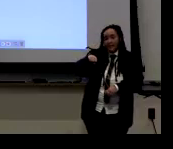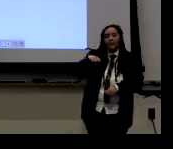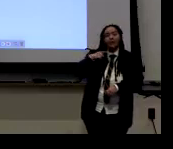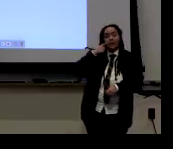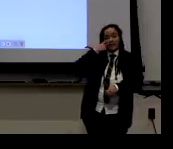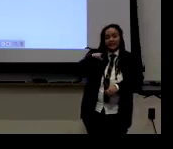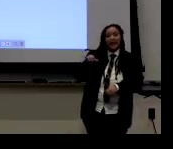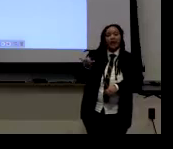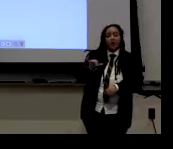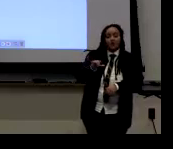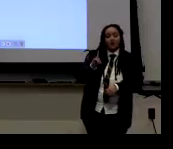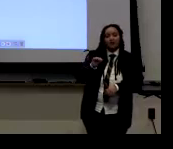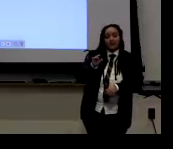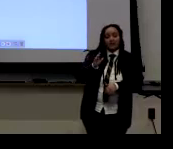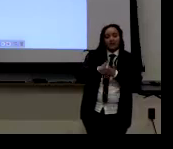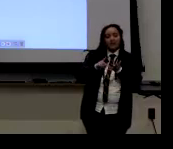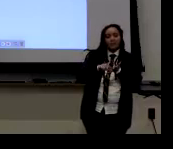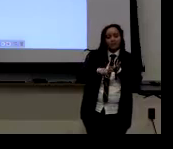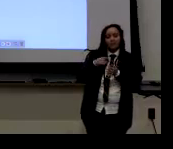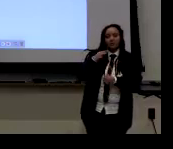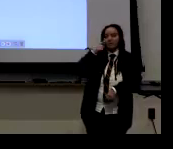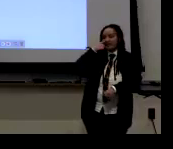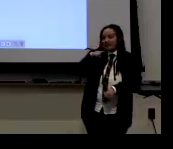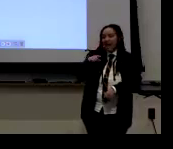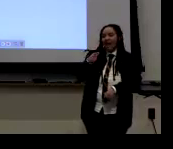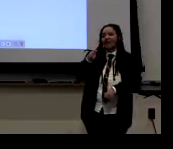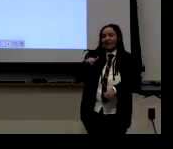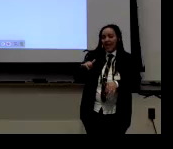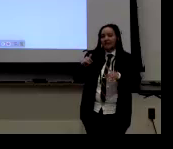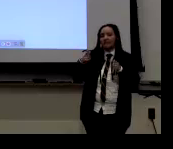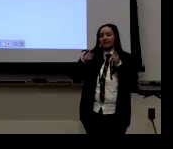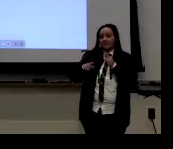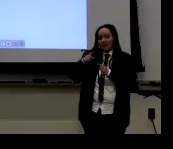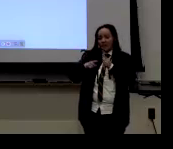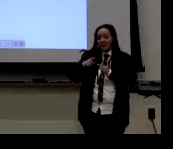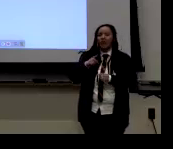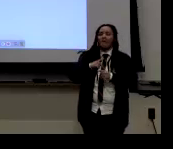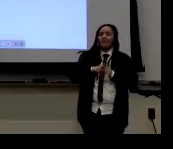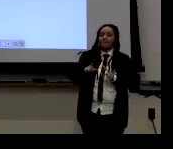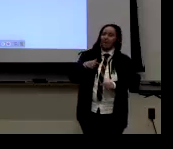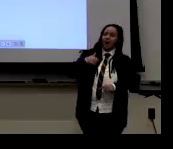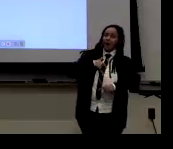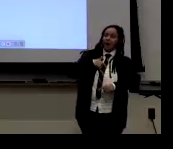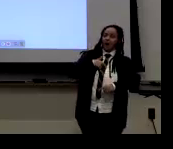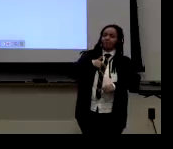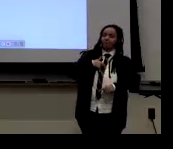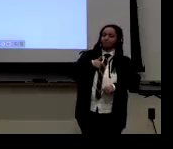Thailand. Thailand and there's some research of